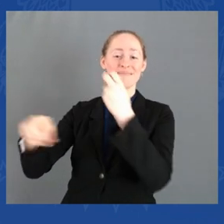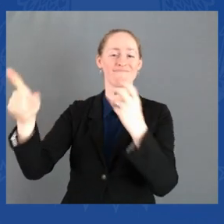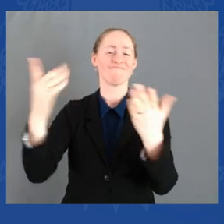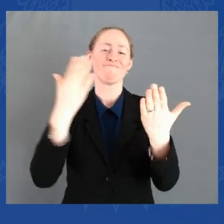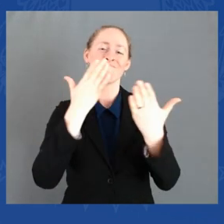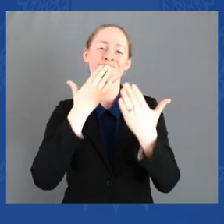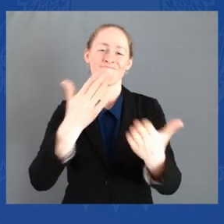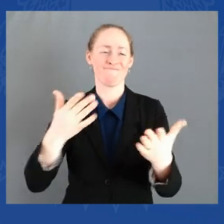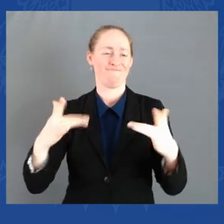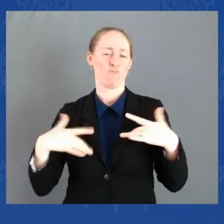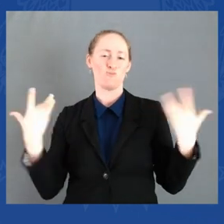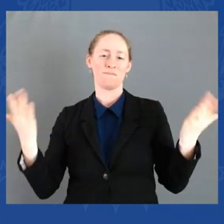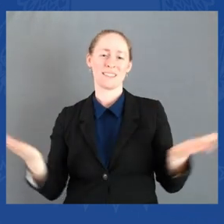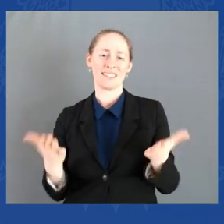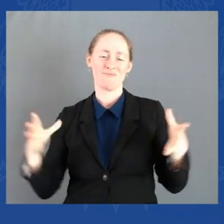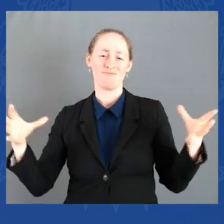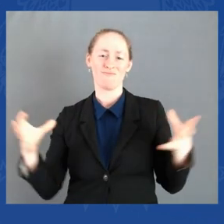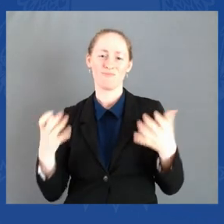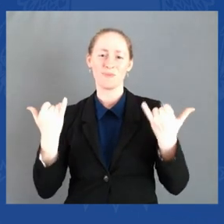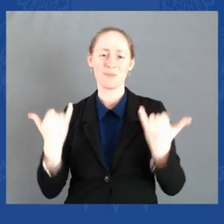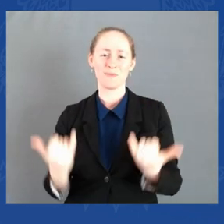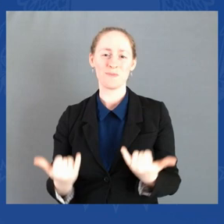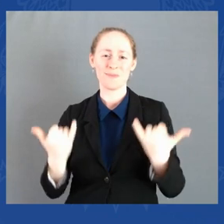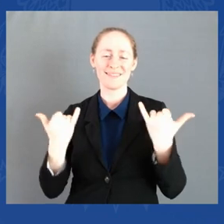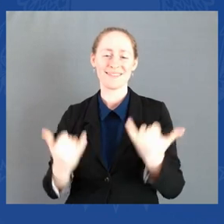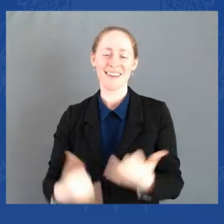Congressional Asian Pacific American Caucus.